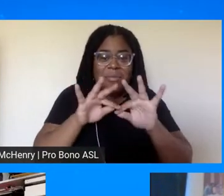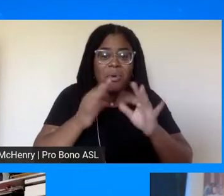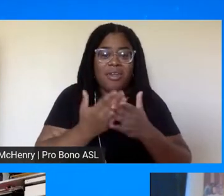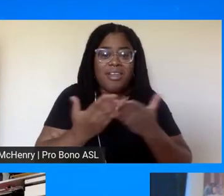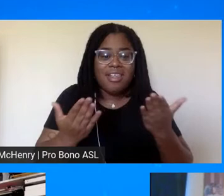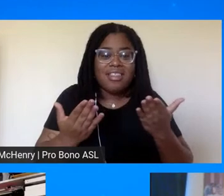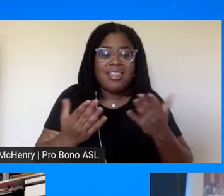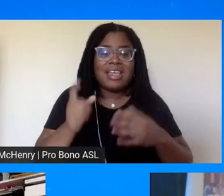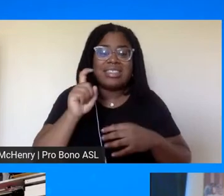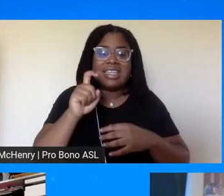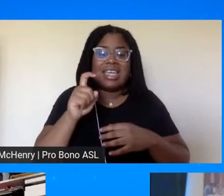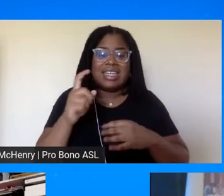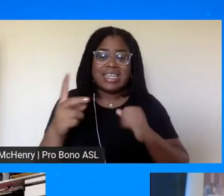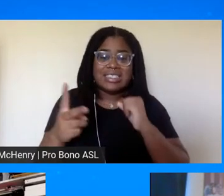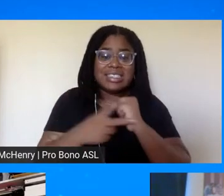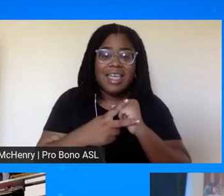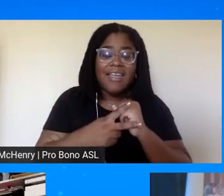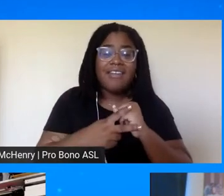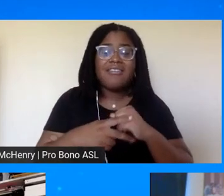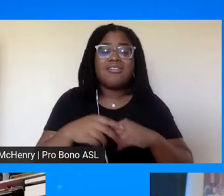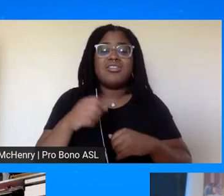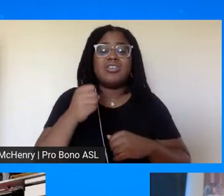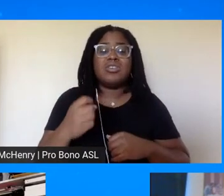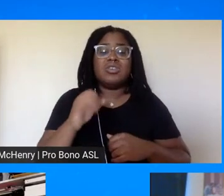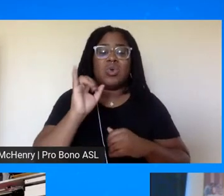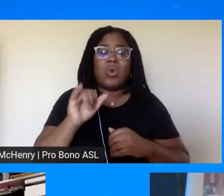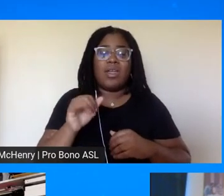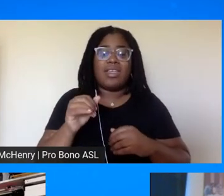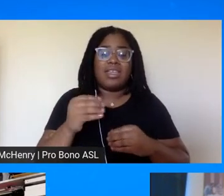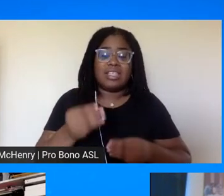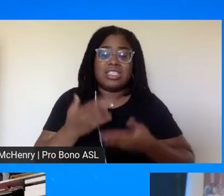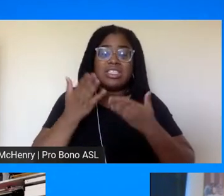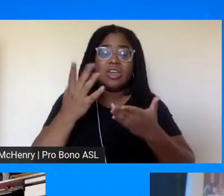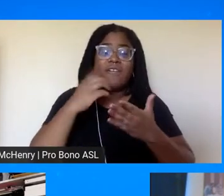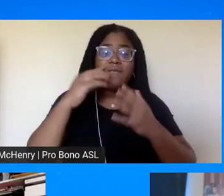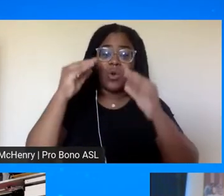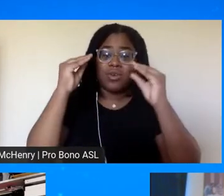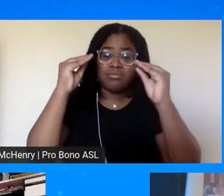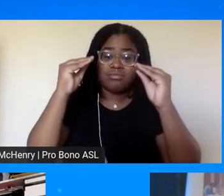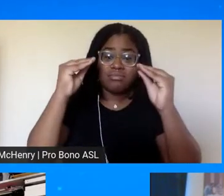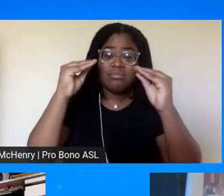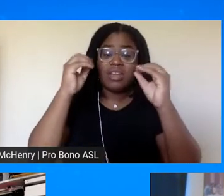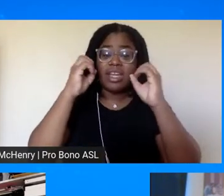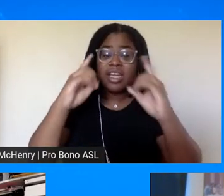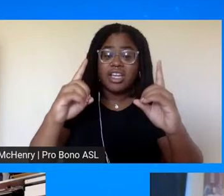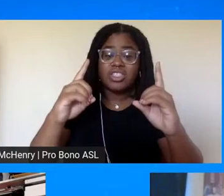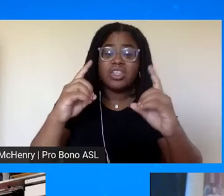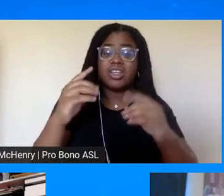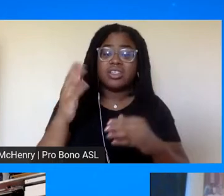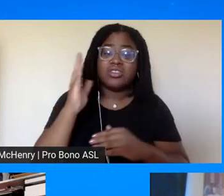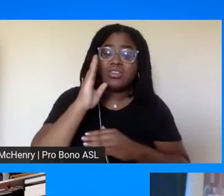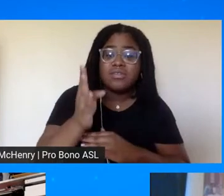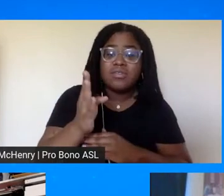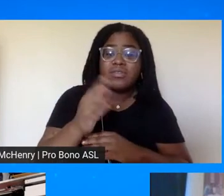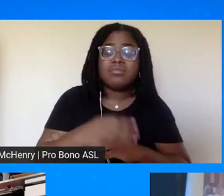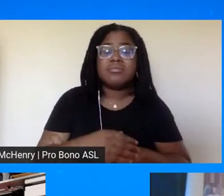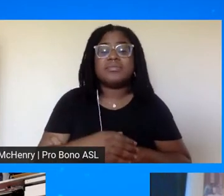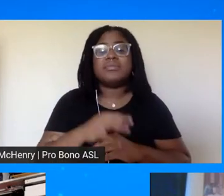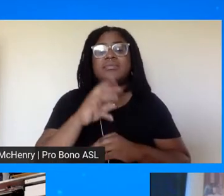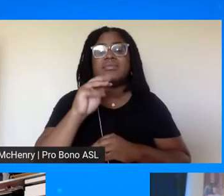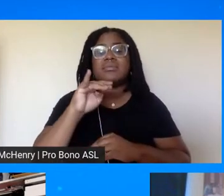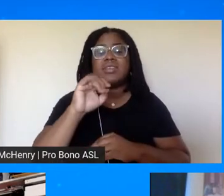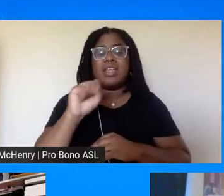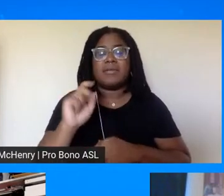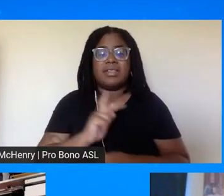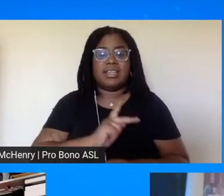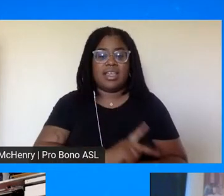institutionalized so that it could serve as an educational force mrs king um said early when you look